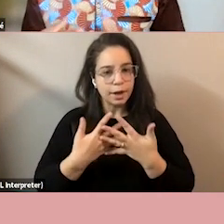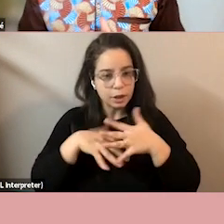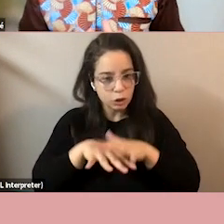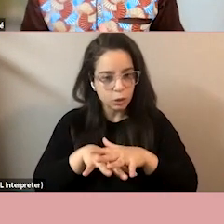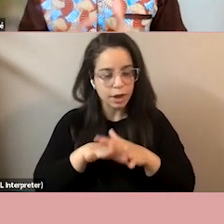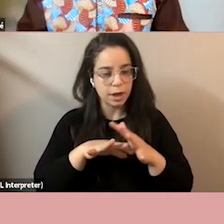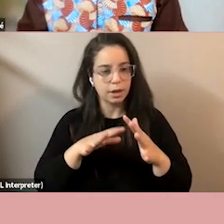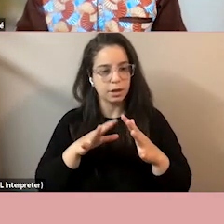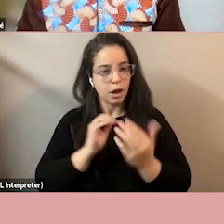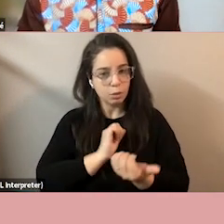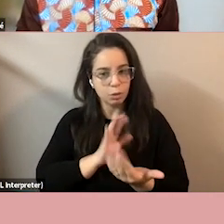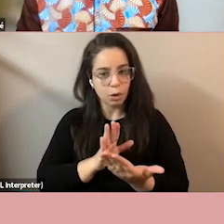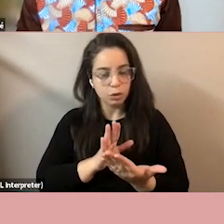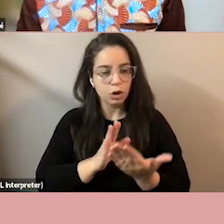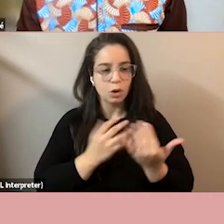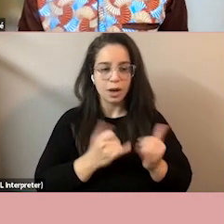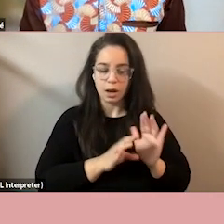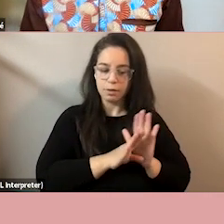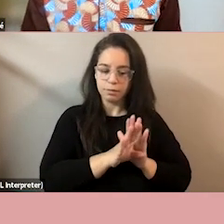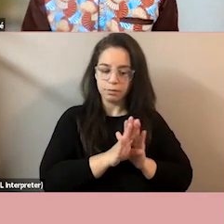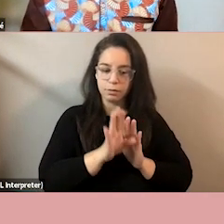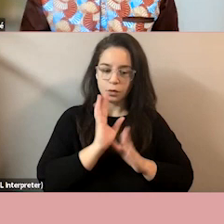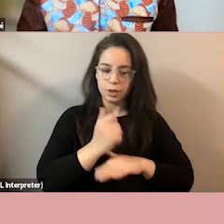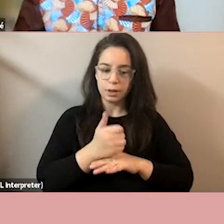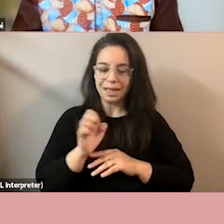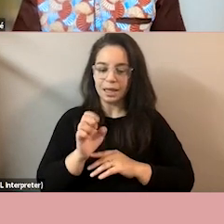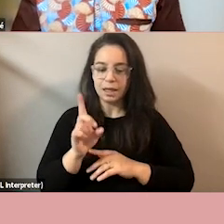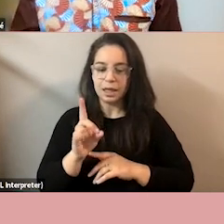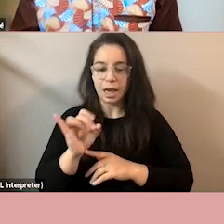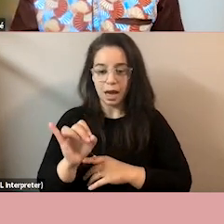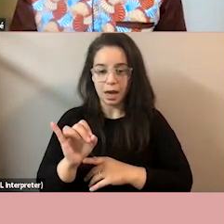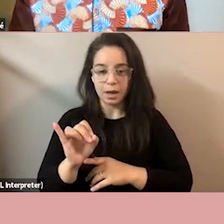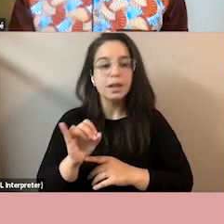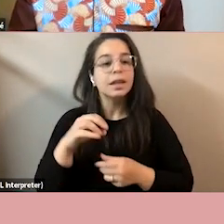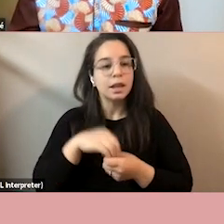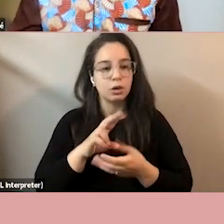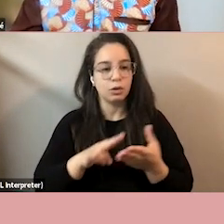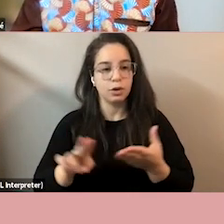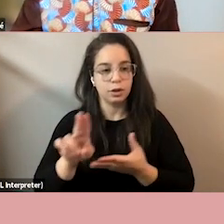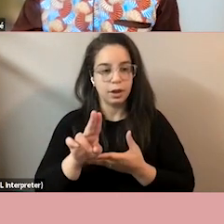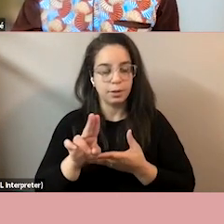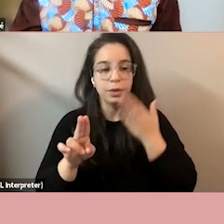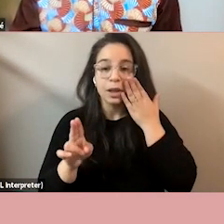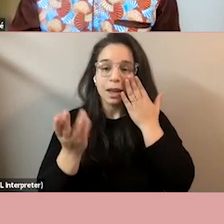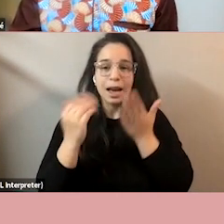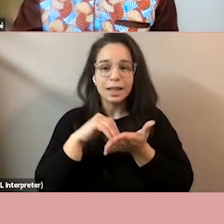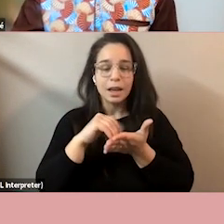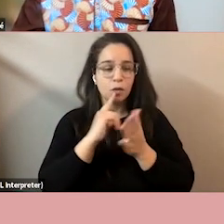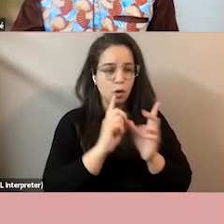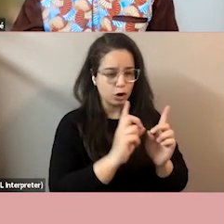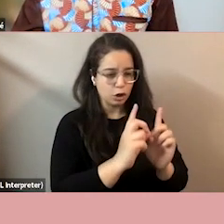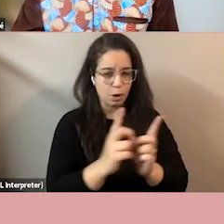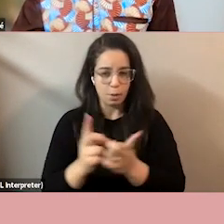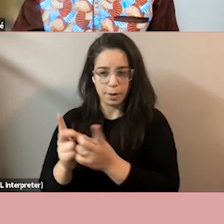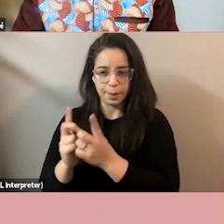for advancing edi in the university um working across the silos is very important because